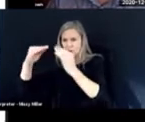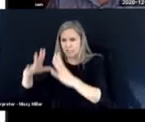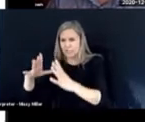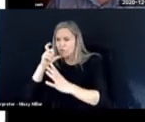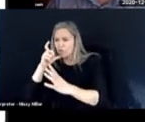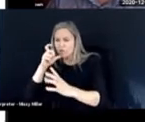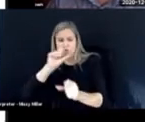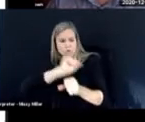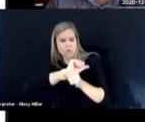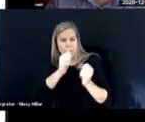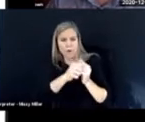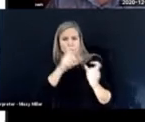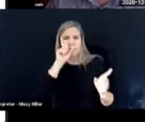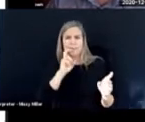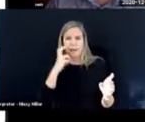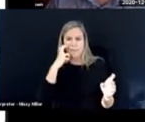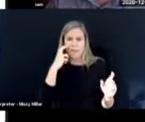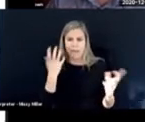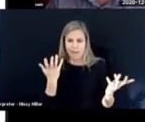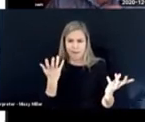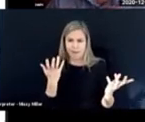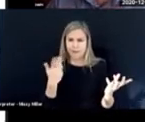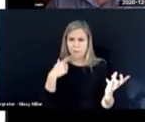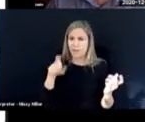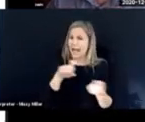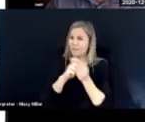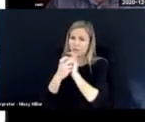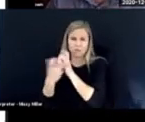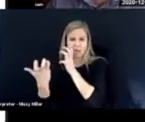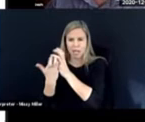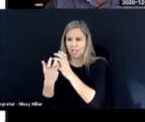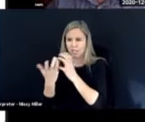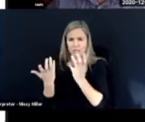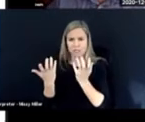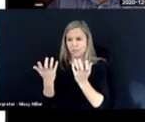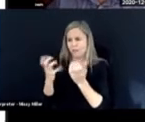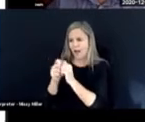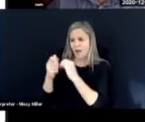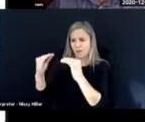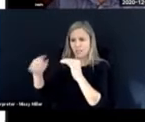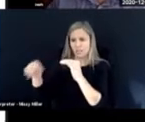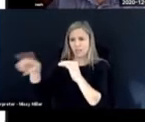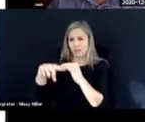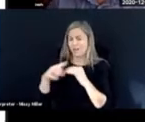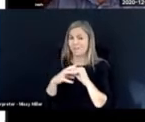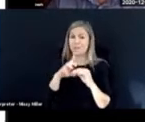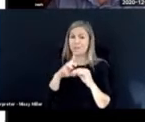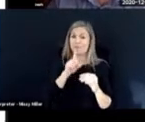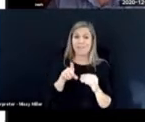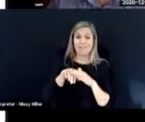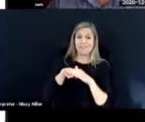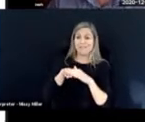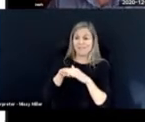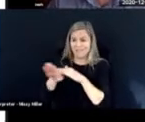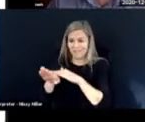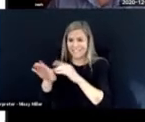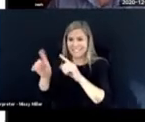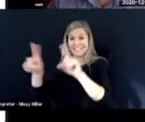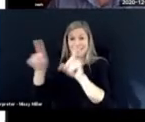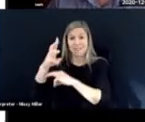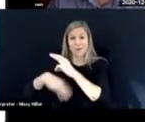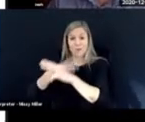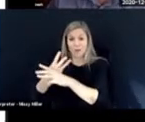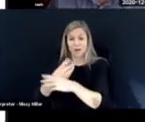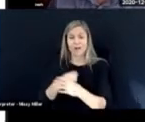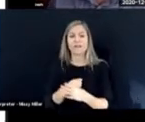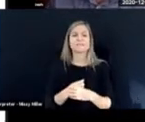teachers of children with deafblindness. It was such, such a huge step into a different world.